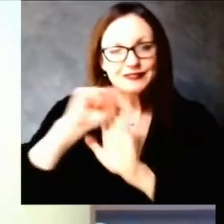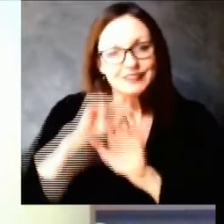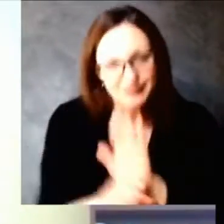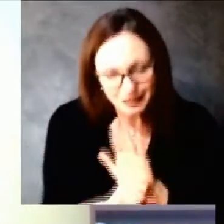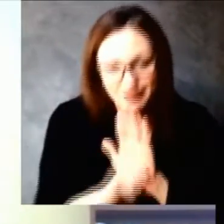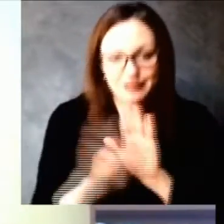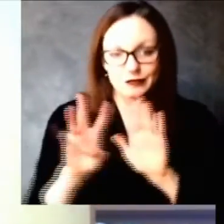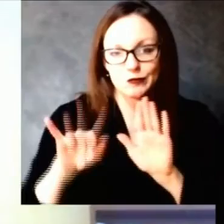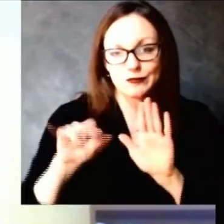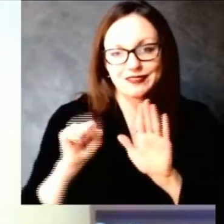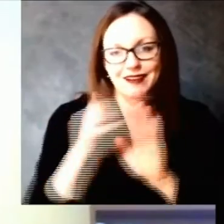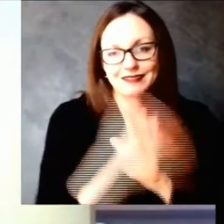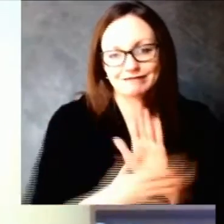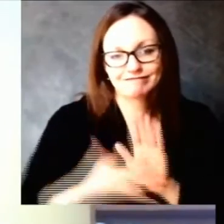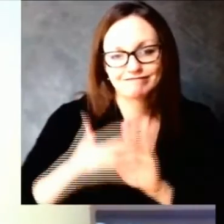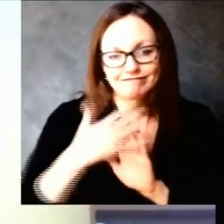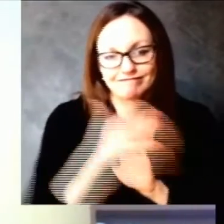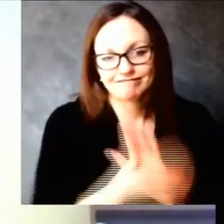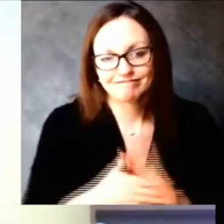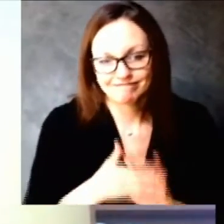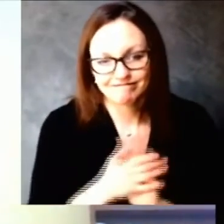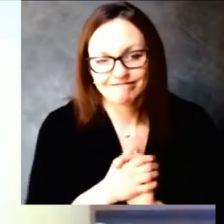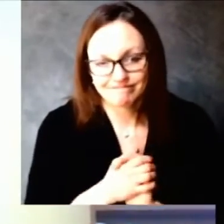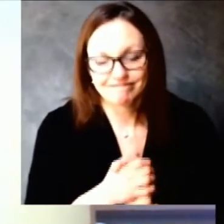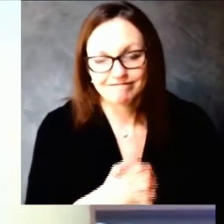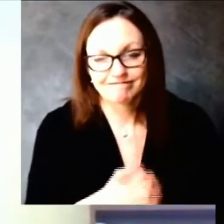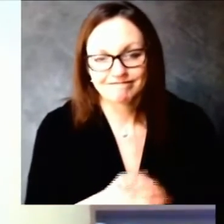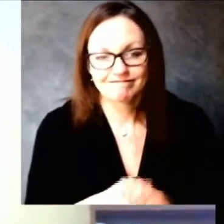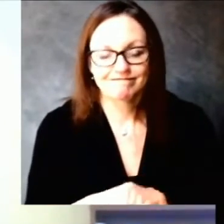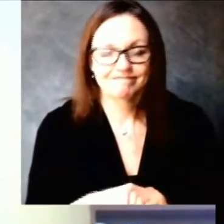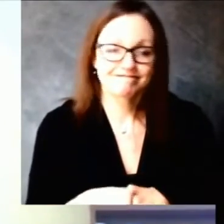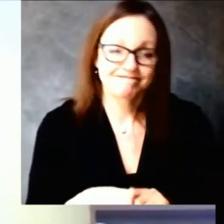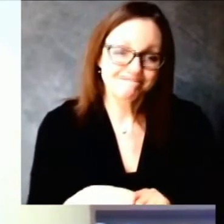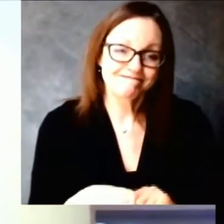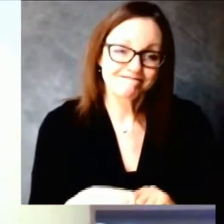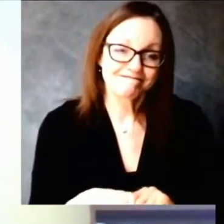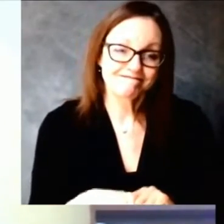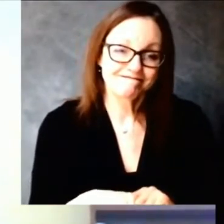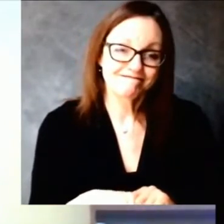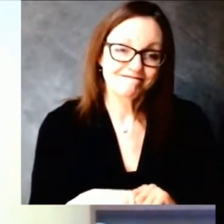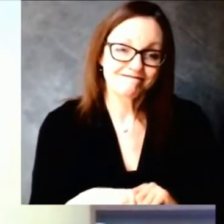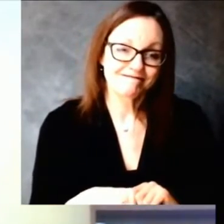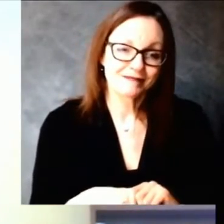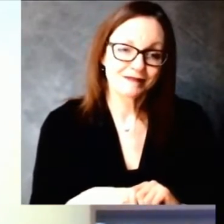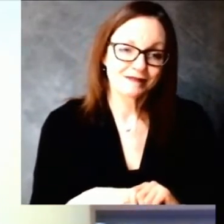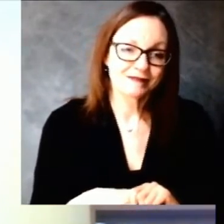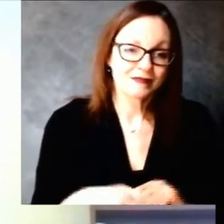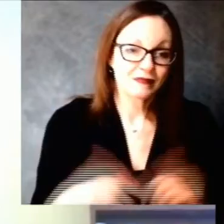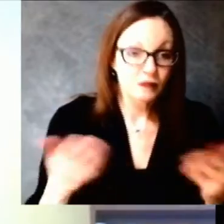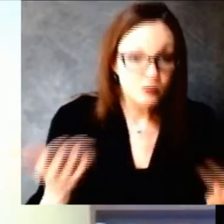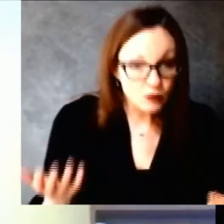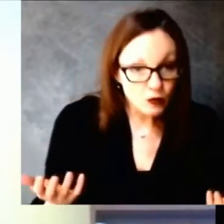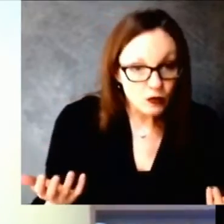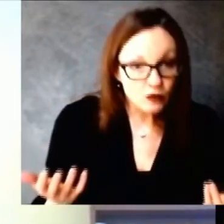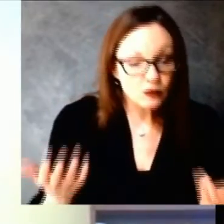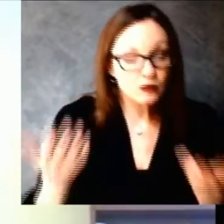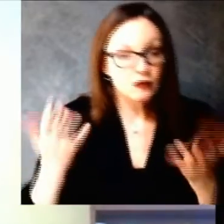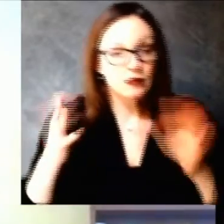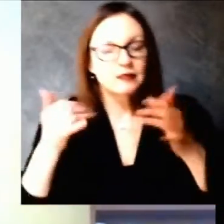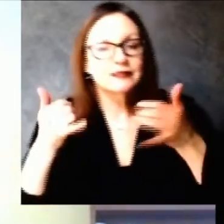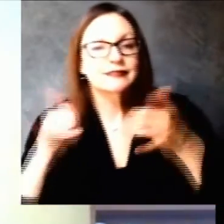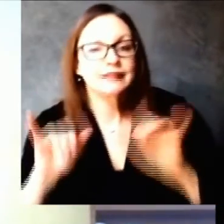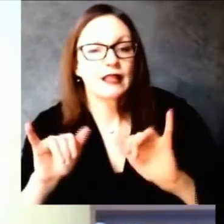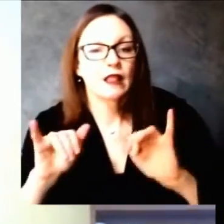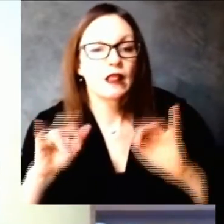if you're in a county of 100 000 and you vaccinate to 2 000 people really quickly you're only at two percent